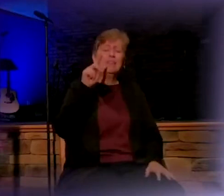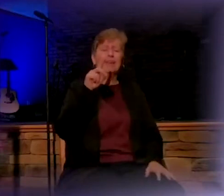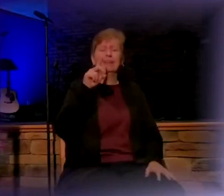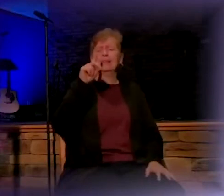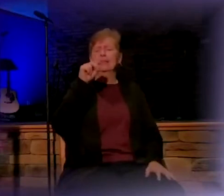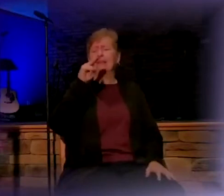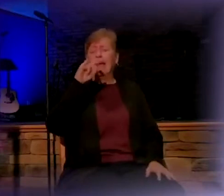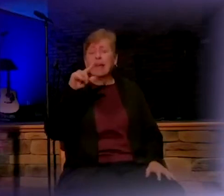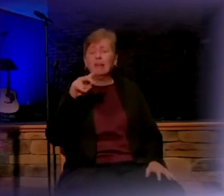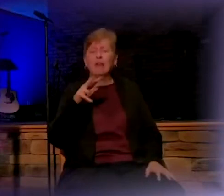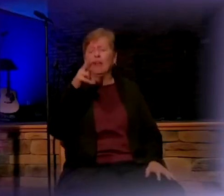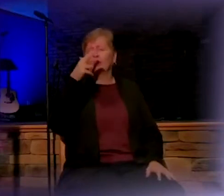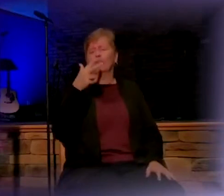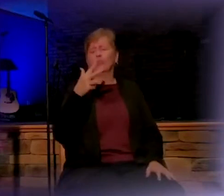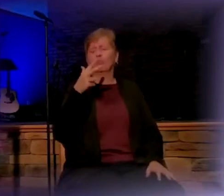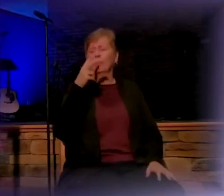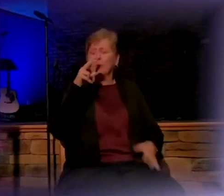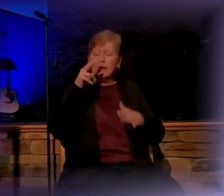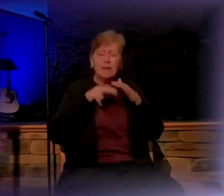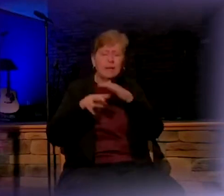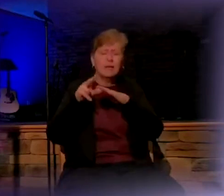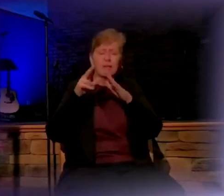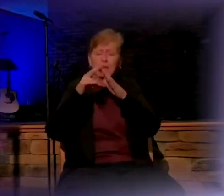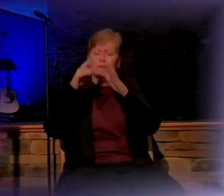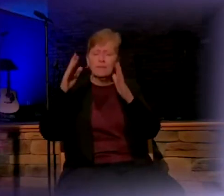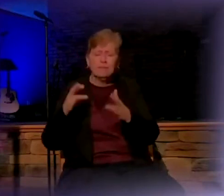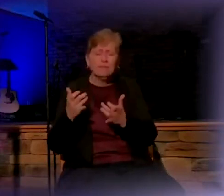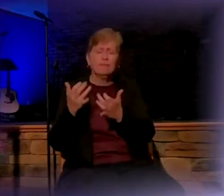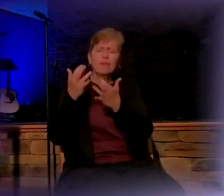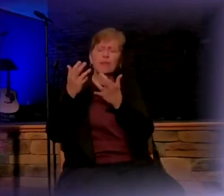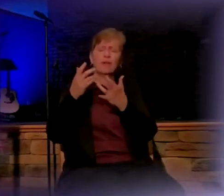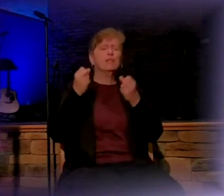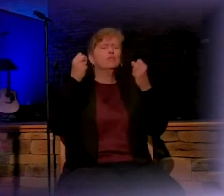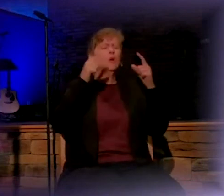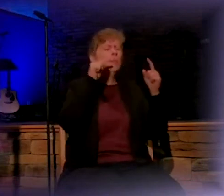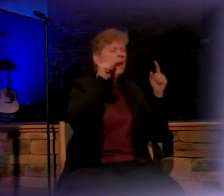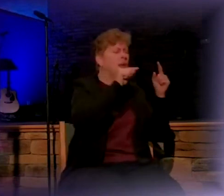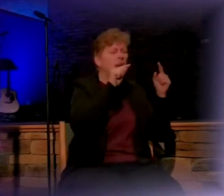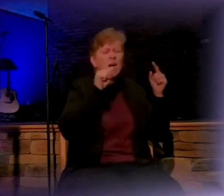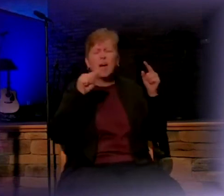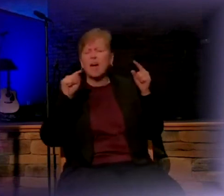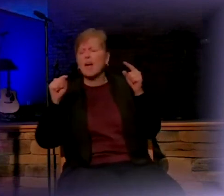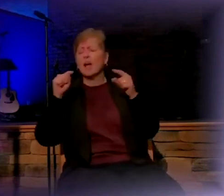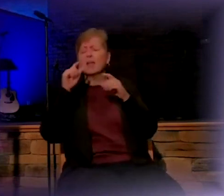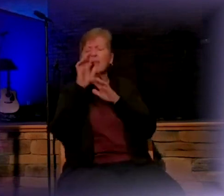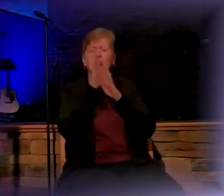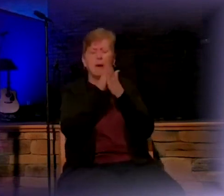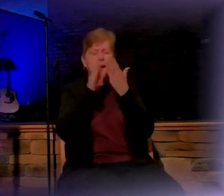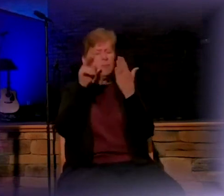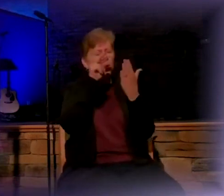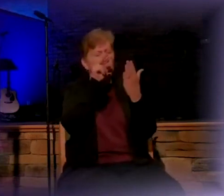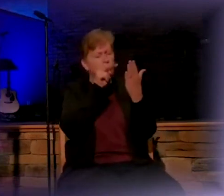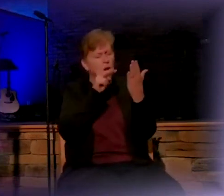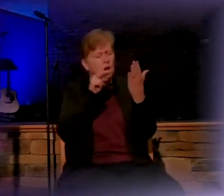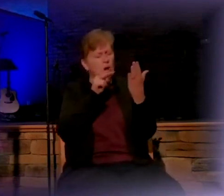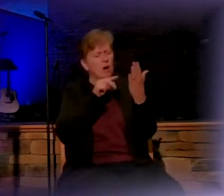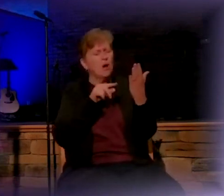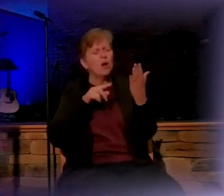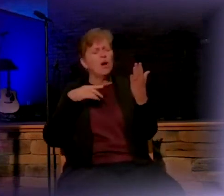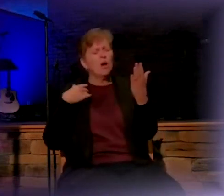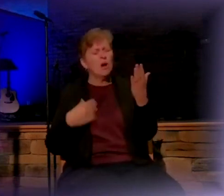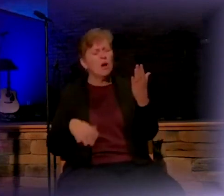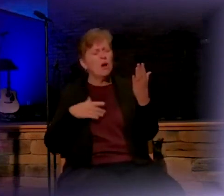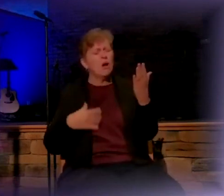Meshach and Abednego and Mary. And you did it for so many in the scriptures. And just remind us that you